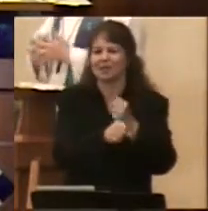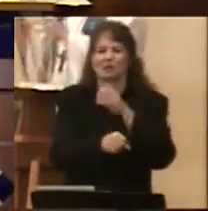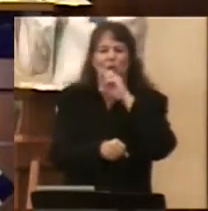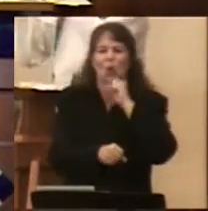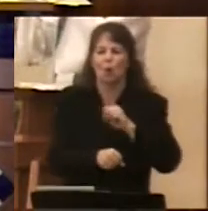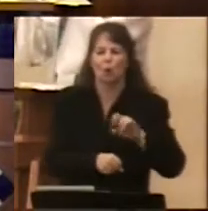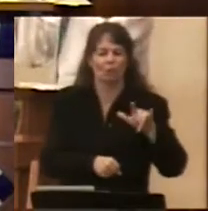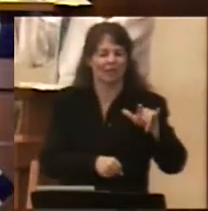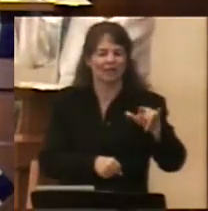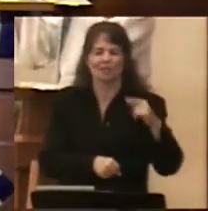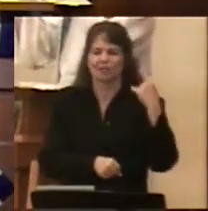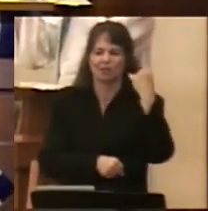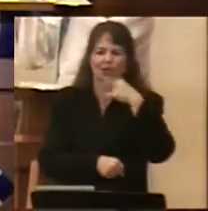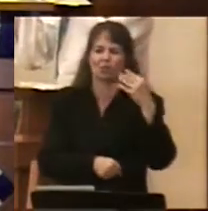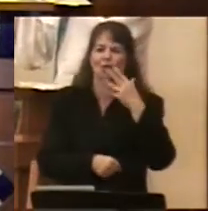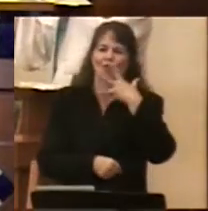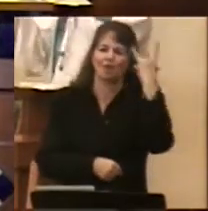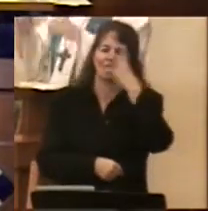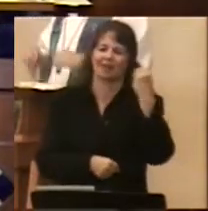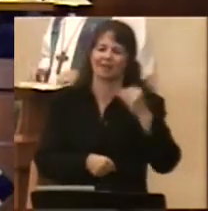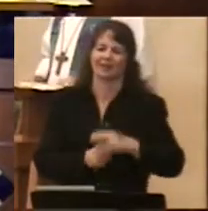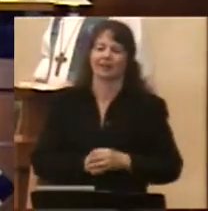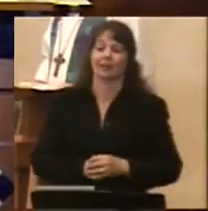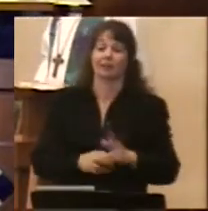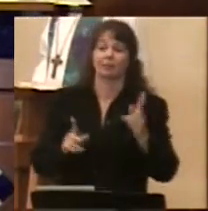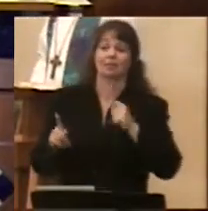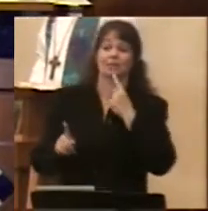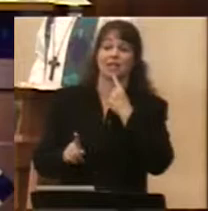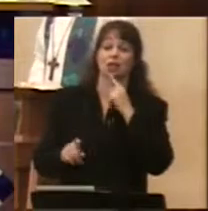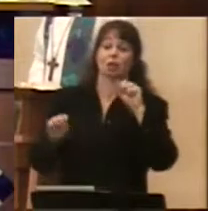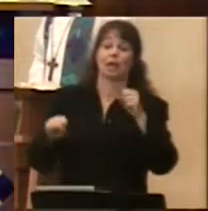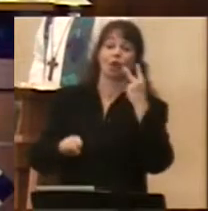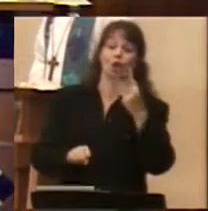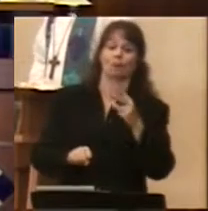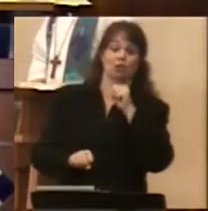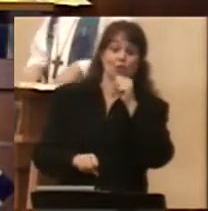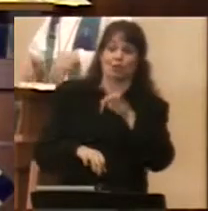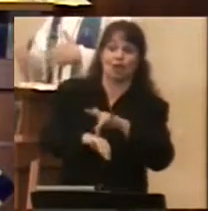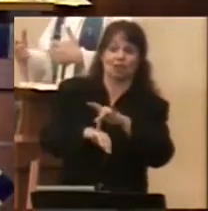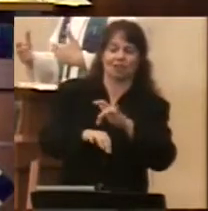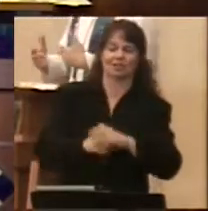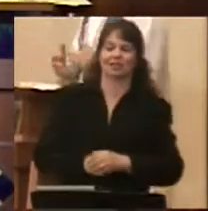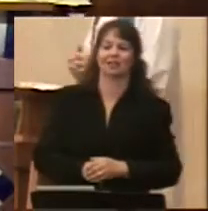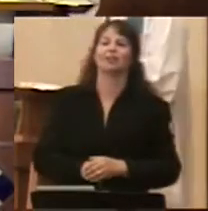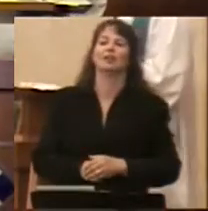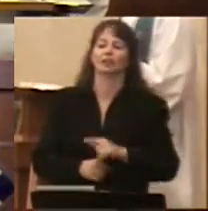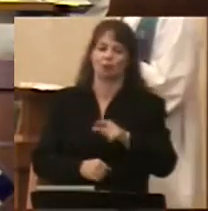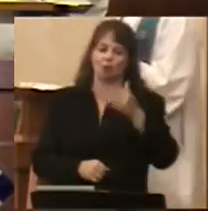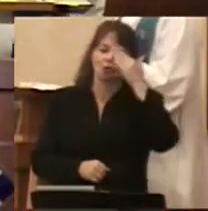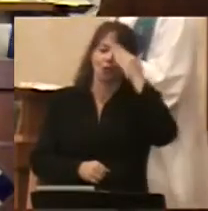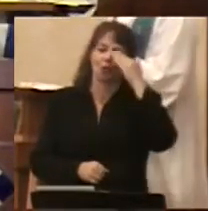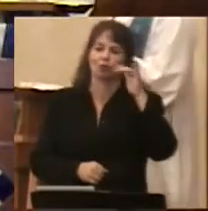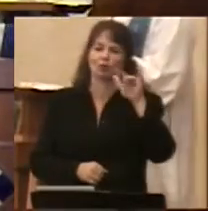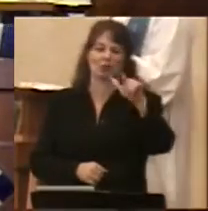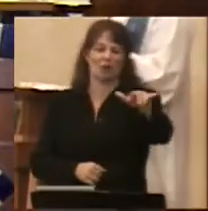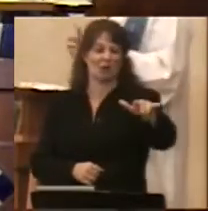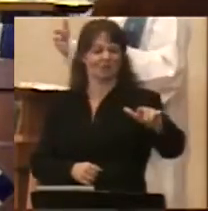And there are signs that say, you can look, but please do not touch. You know that these airplanes are